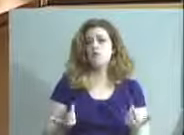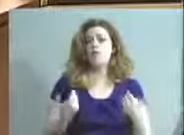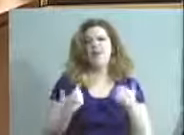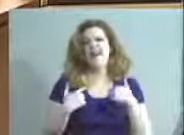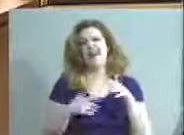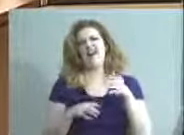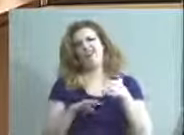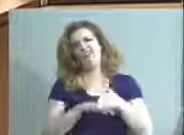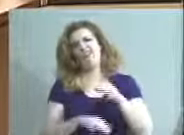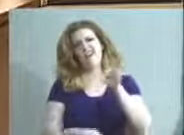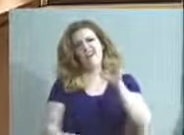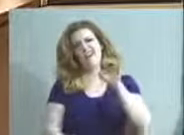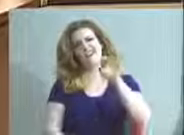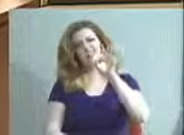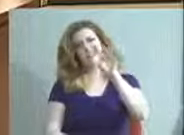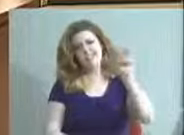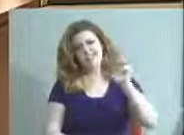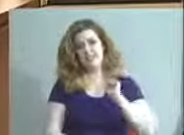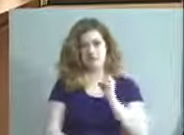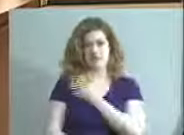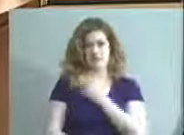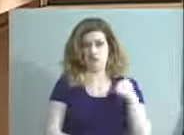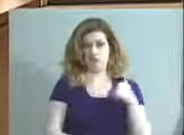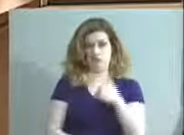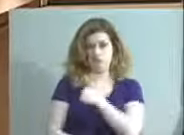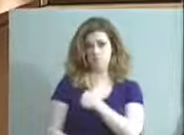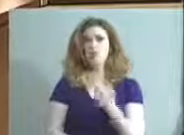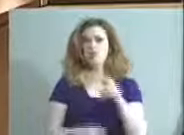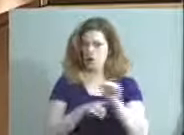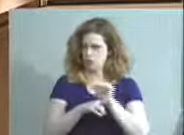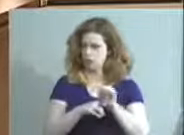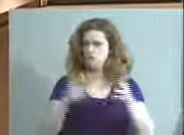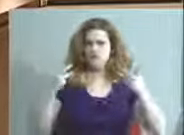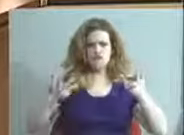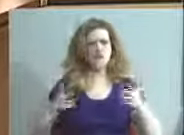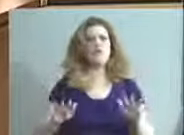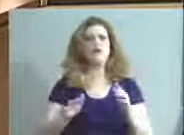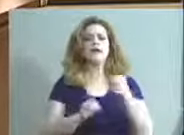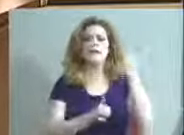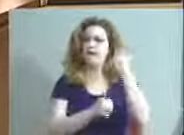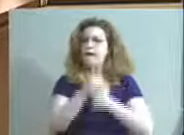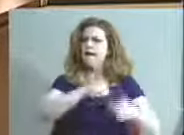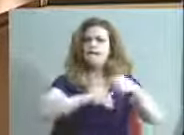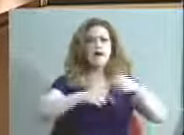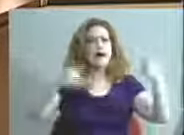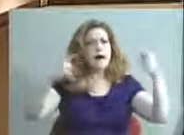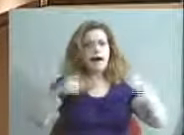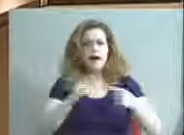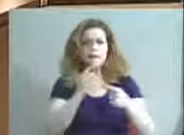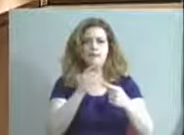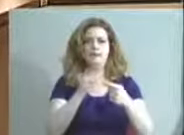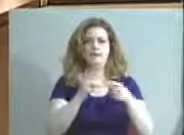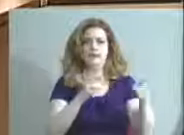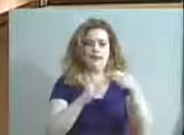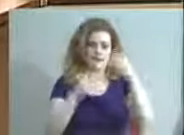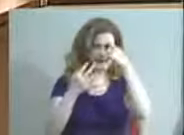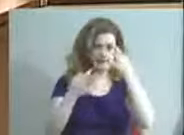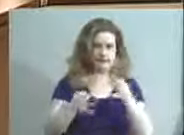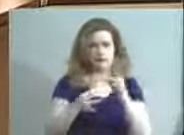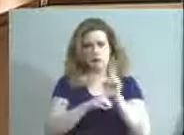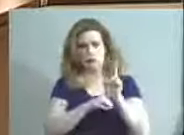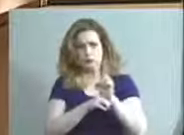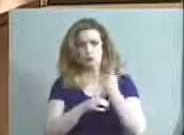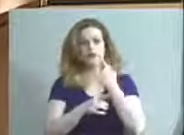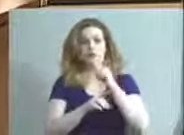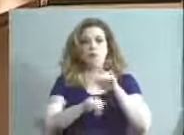896 staff members who are trained, and each time a technique is used, from an